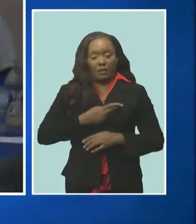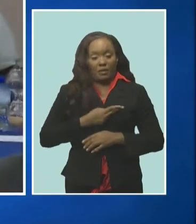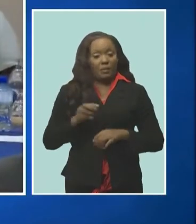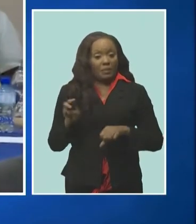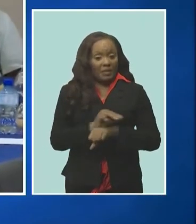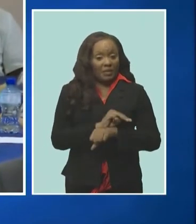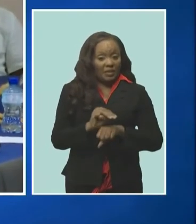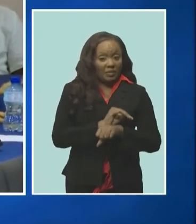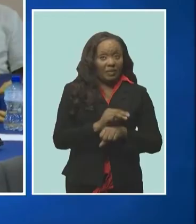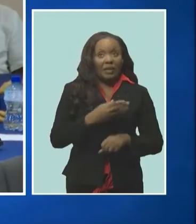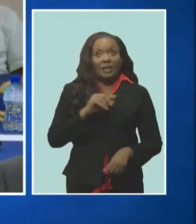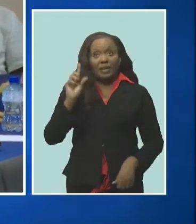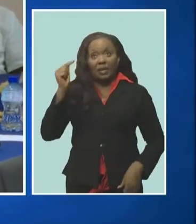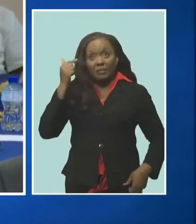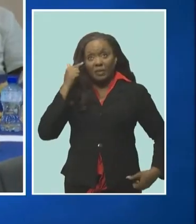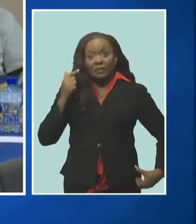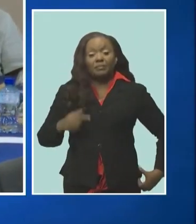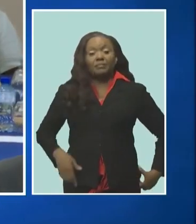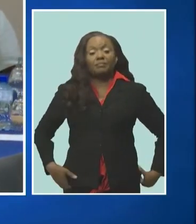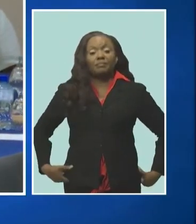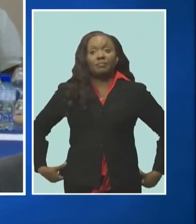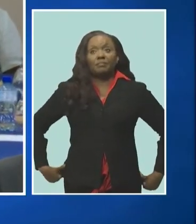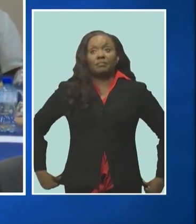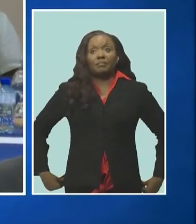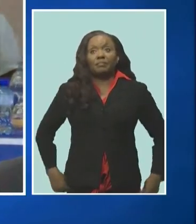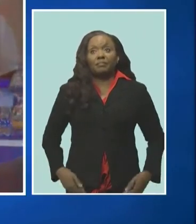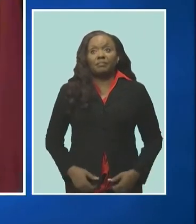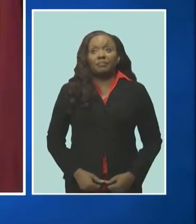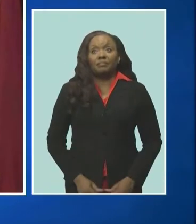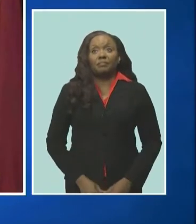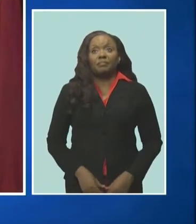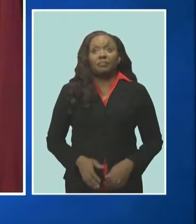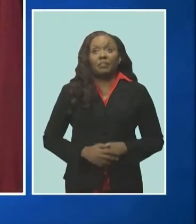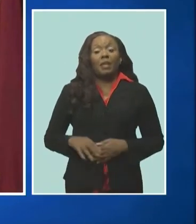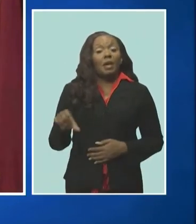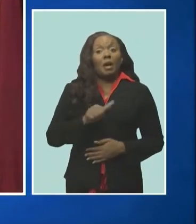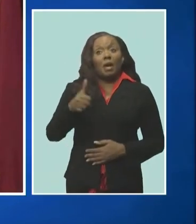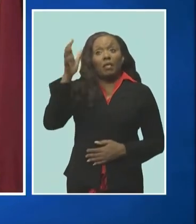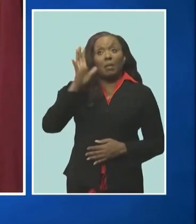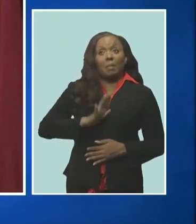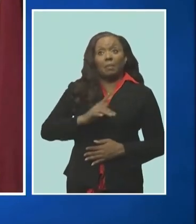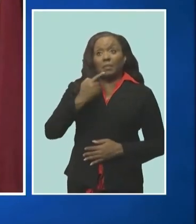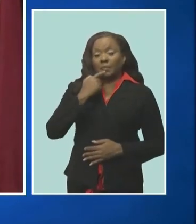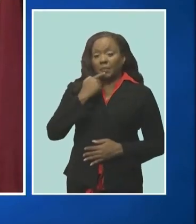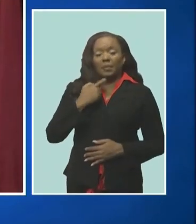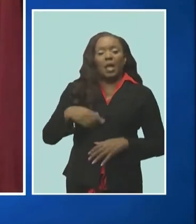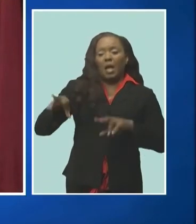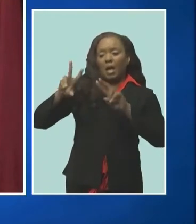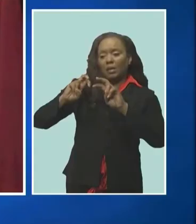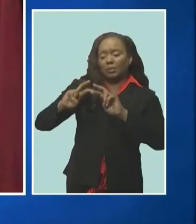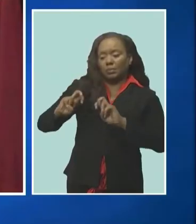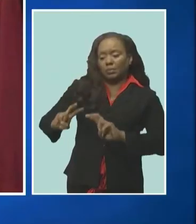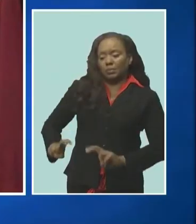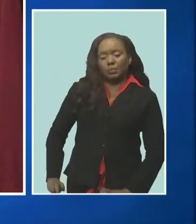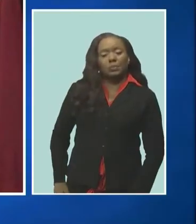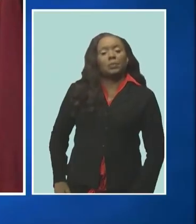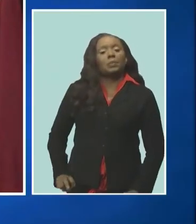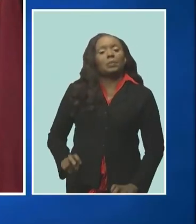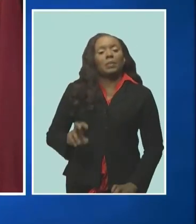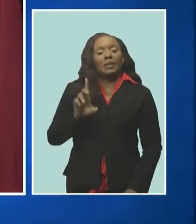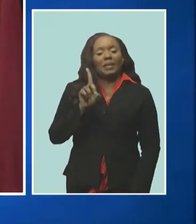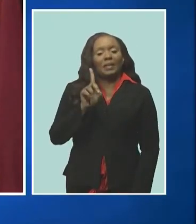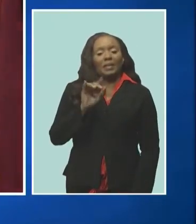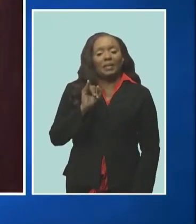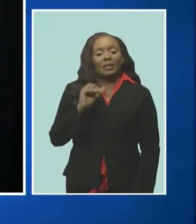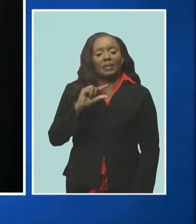the expert advisor to the global government forum kevin cunnington says they have been analyzing digital transformation across